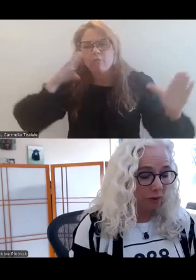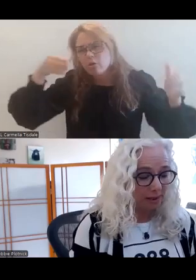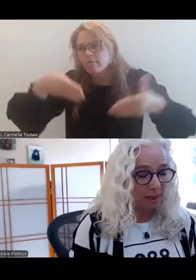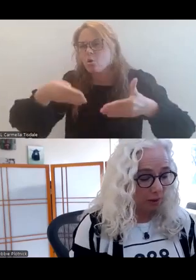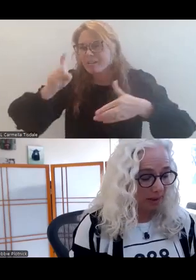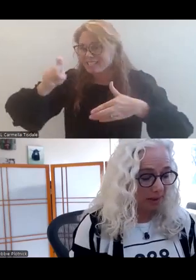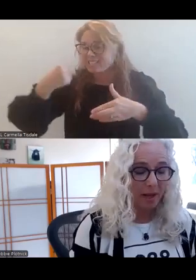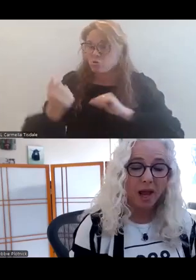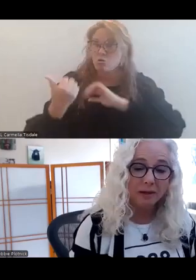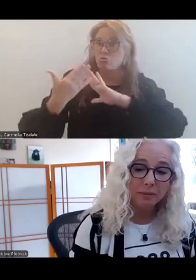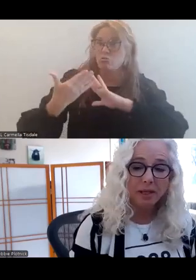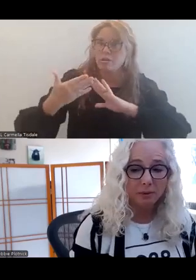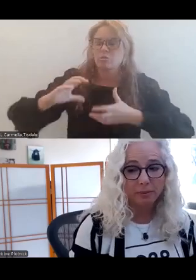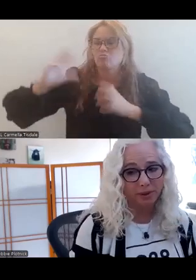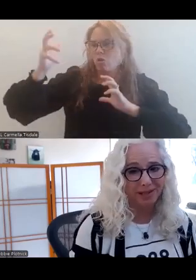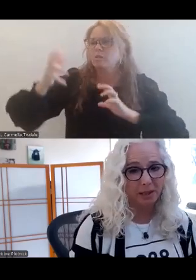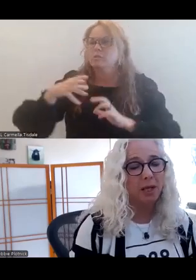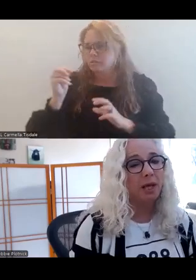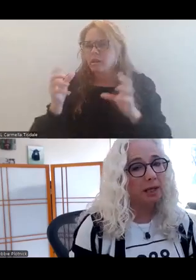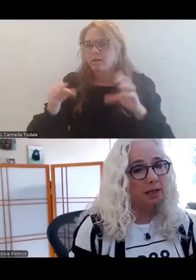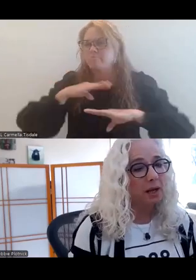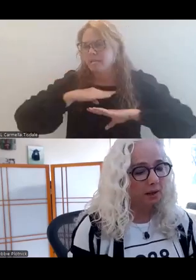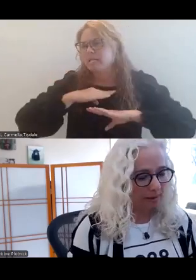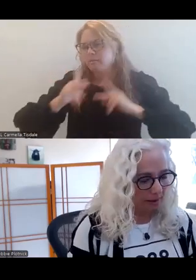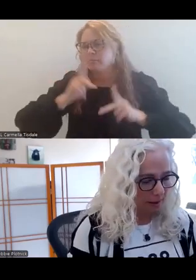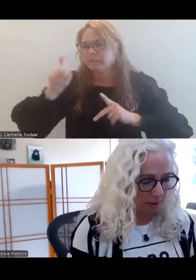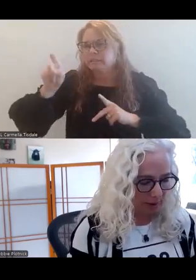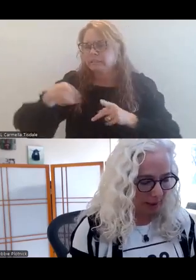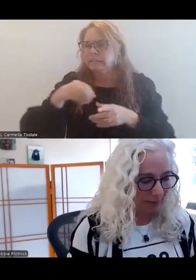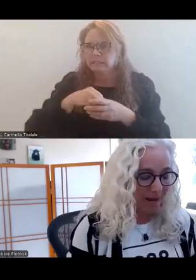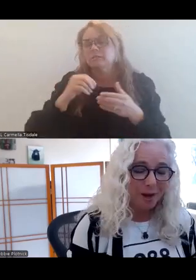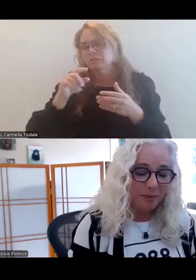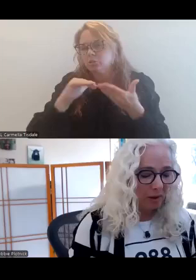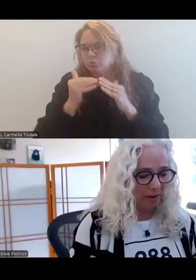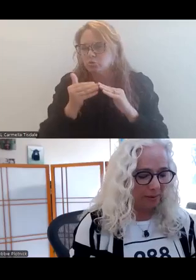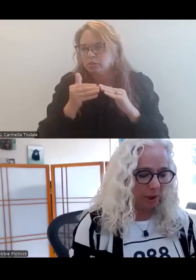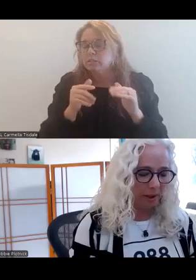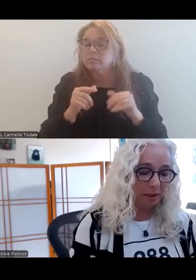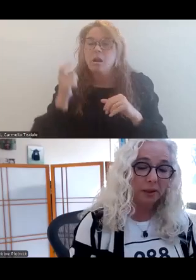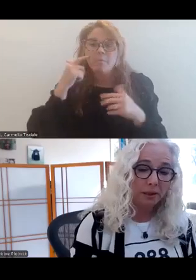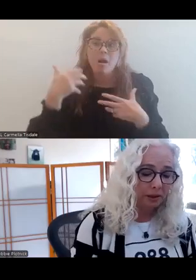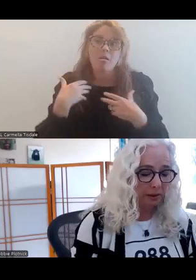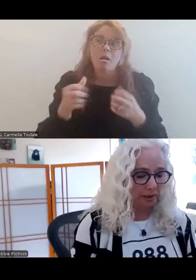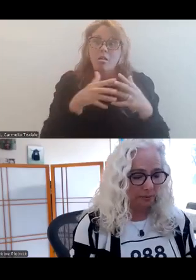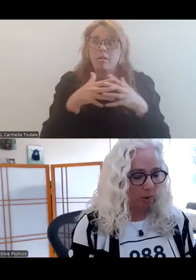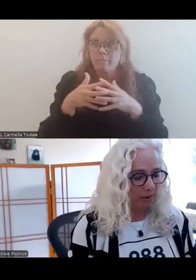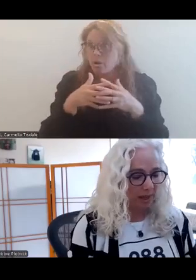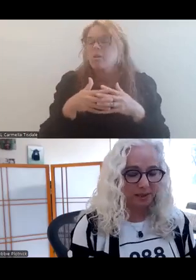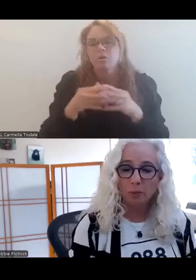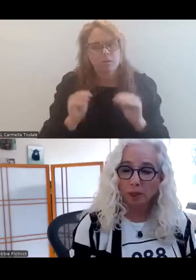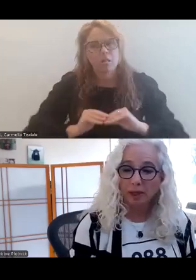for addressing crisis and meeting people's needs in the community. Mental Health America clearly